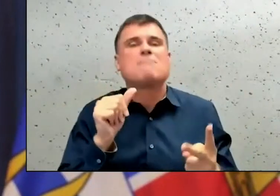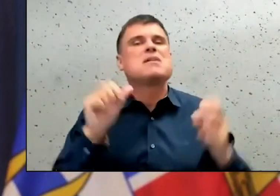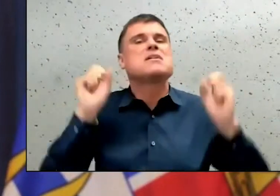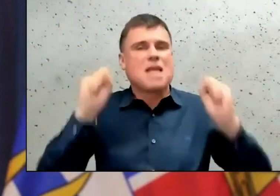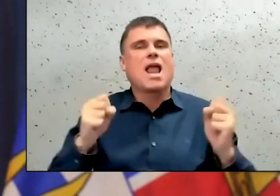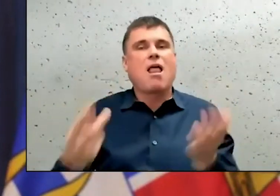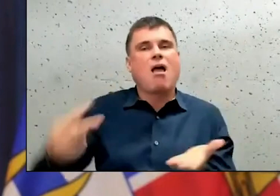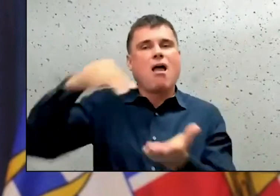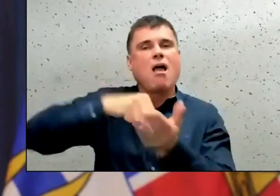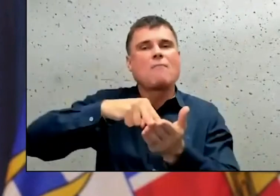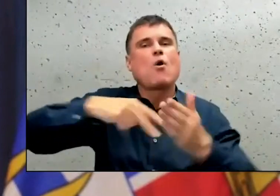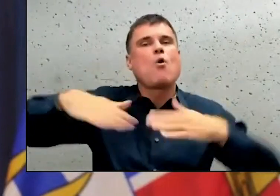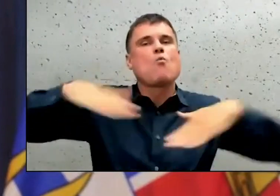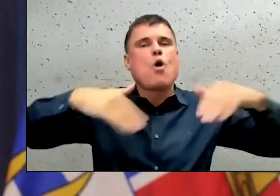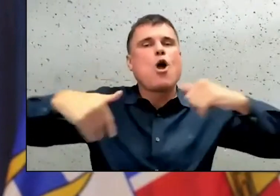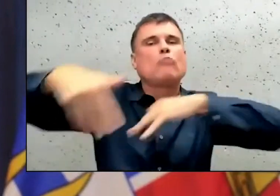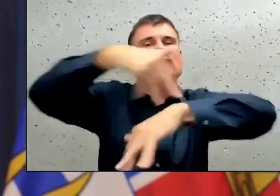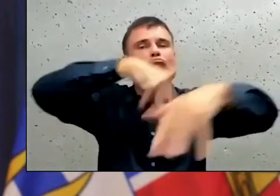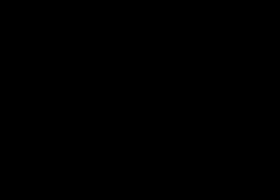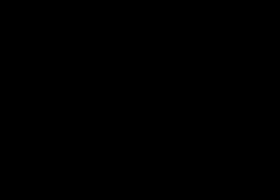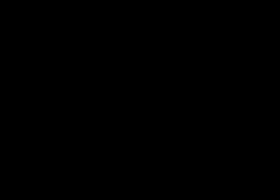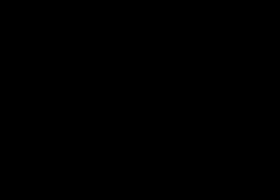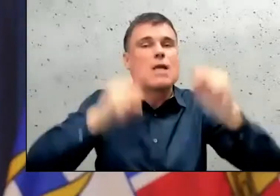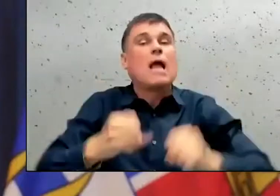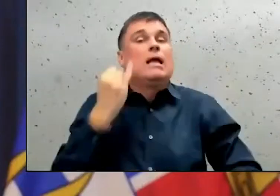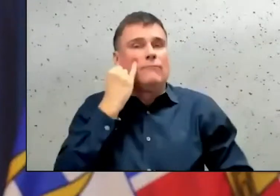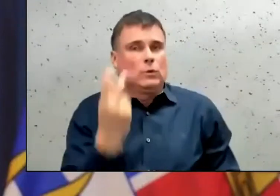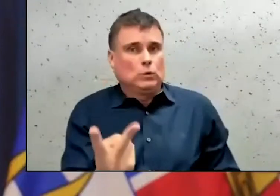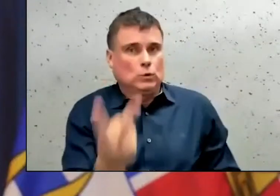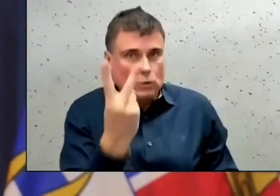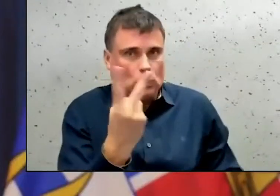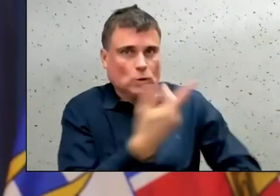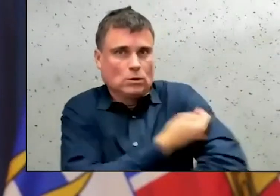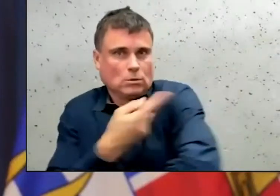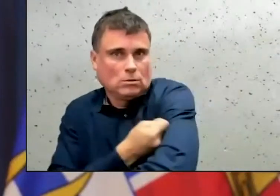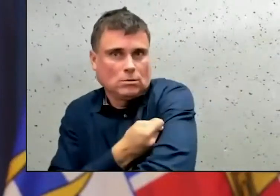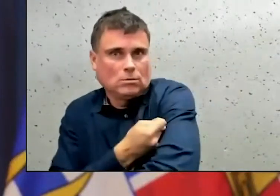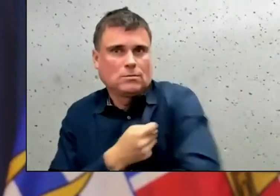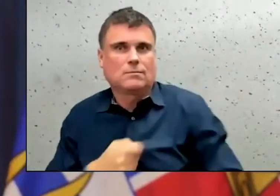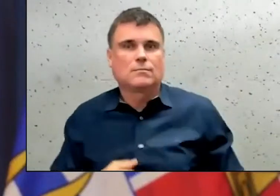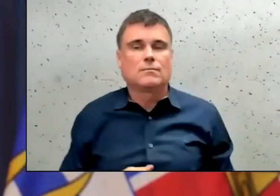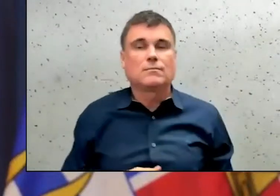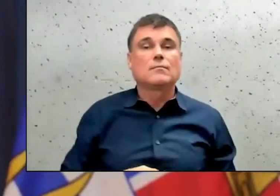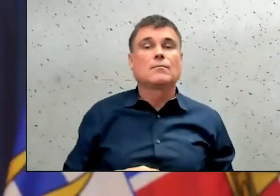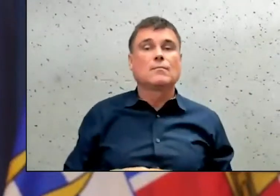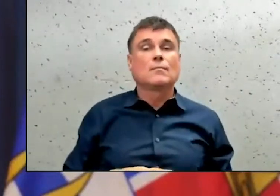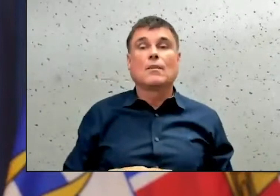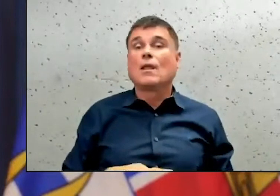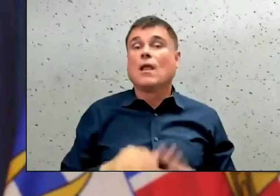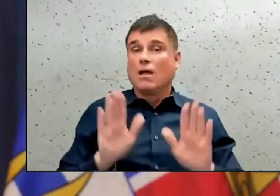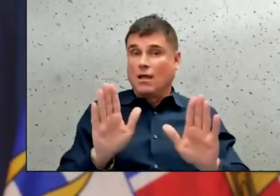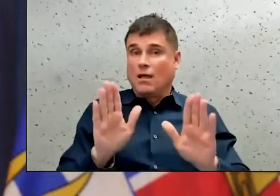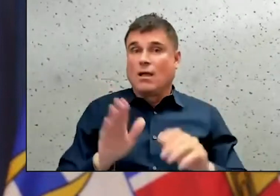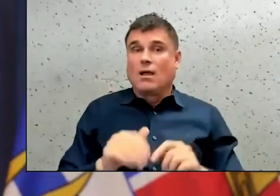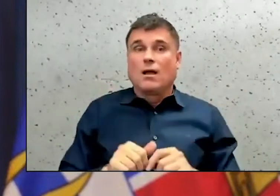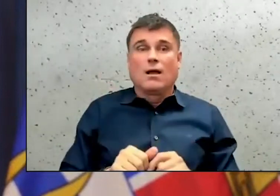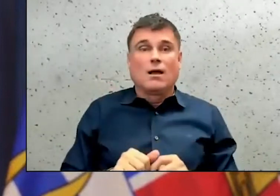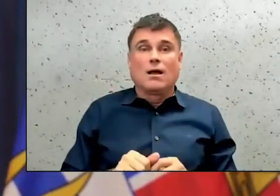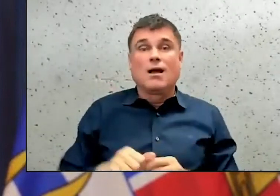to as far as having lots of people together dancing. And I hate to say it, but